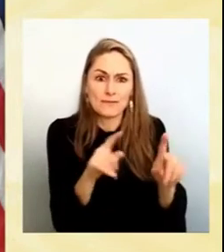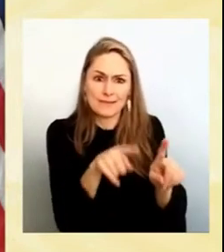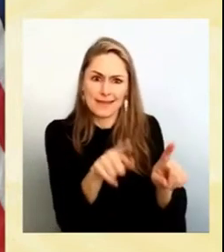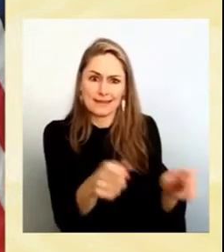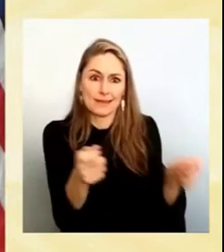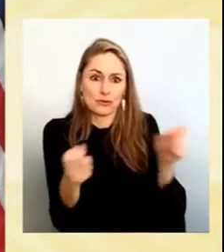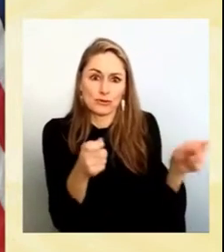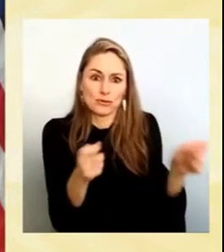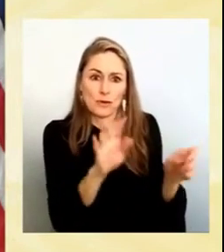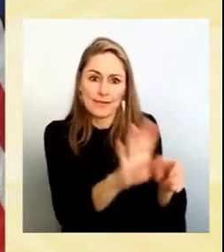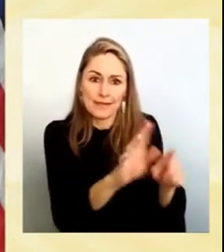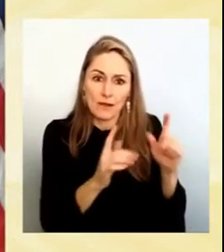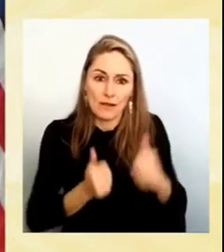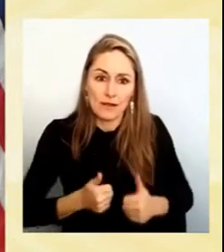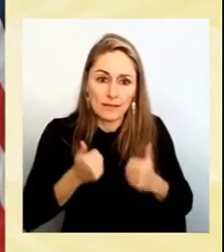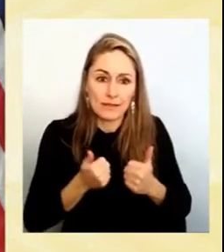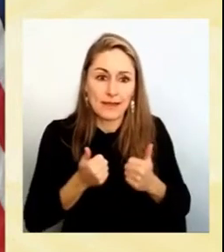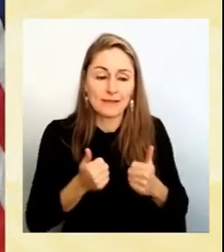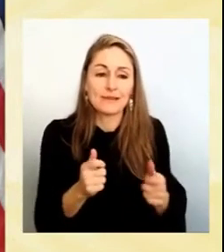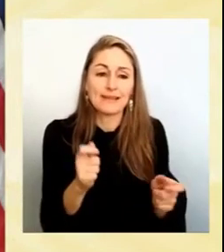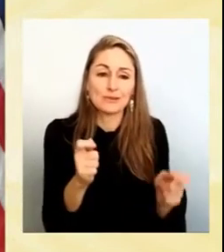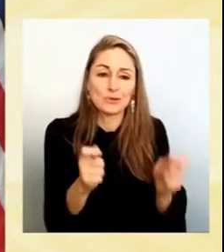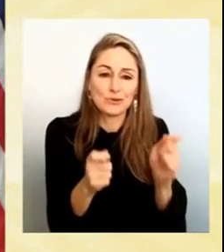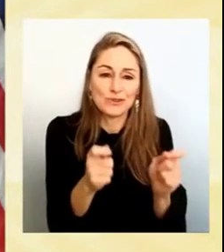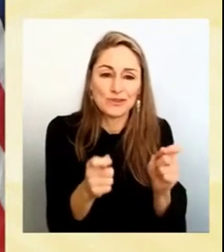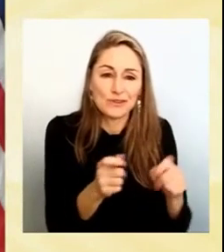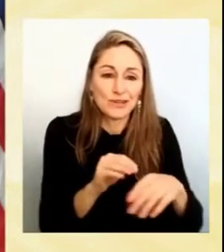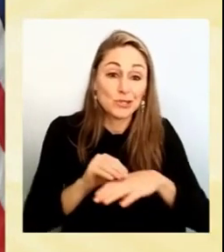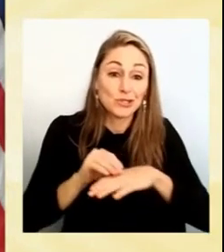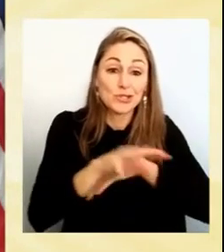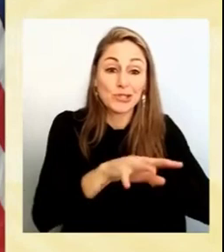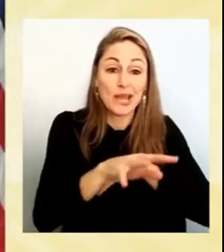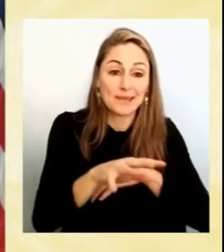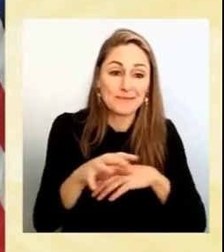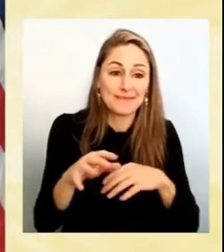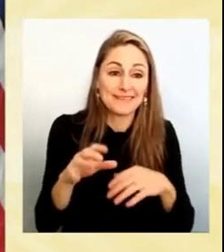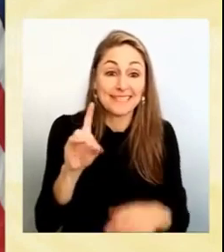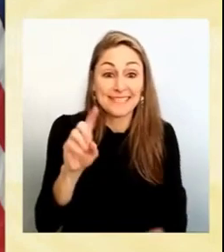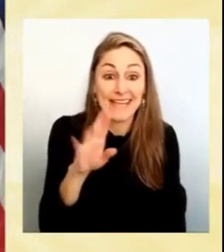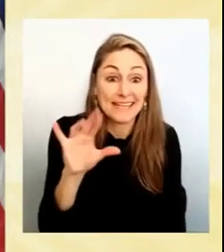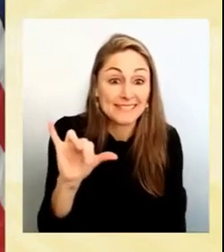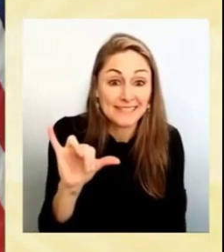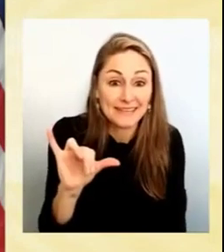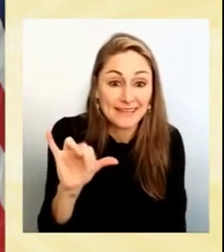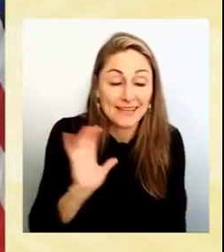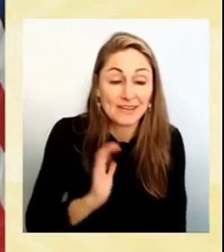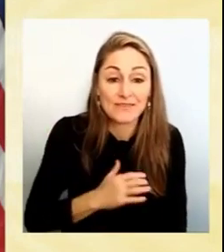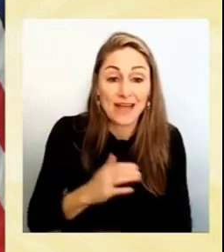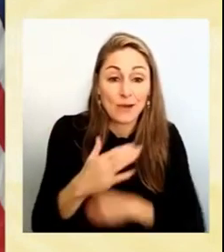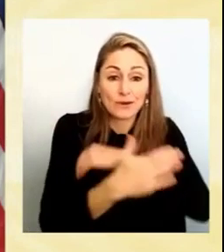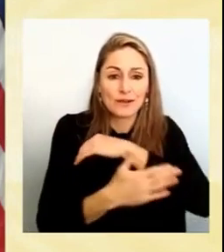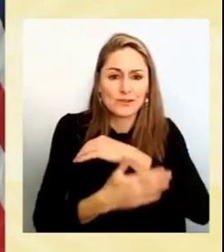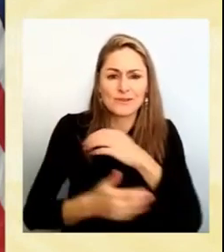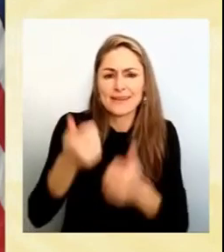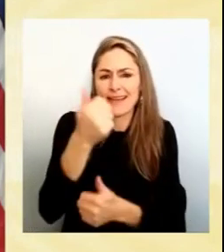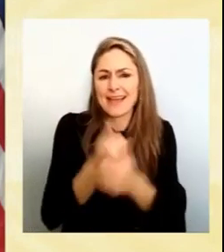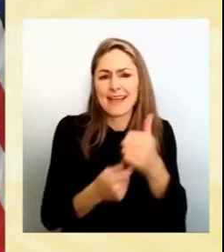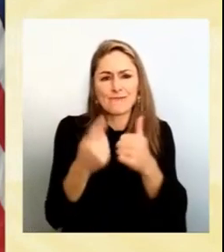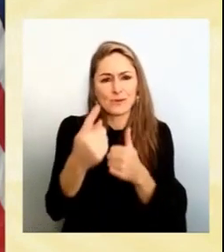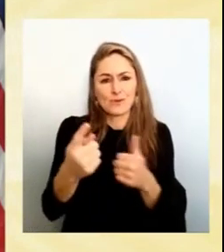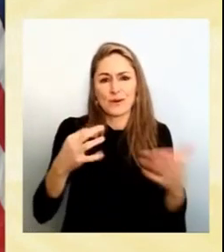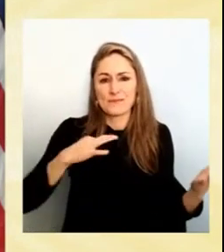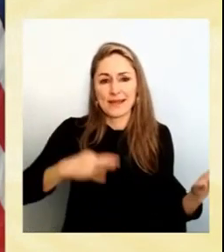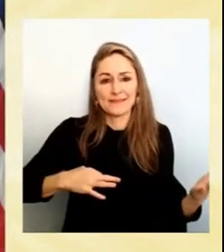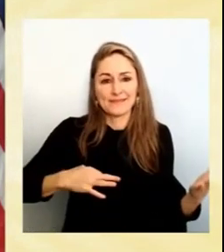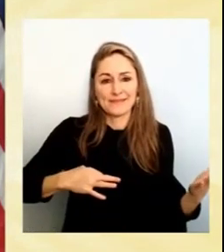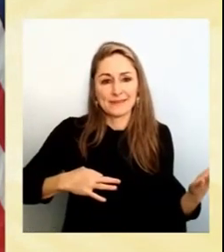of course, to shape the destiny of our country, then everyone is better off. And that's part of why, from the